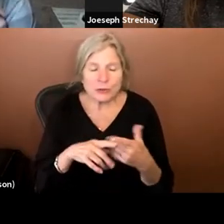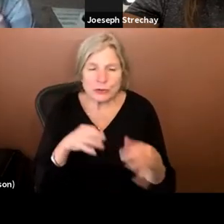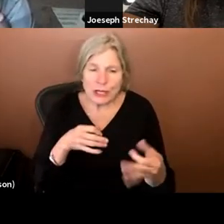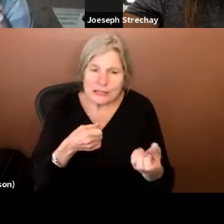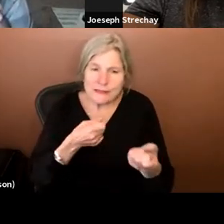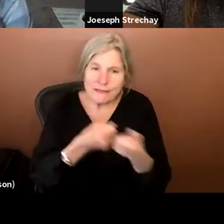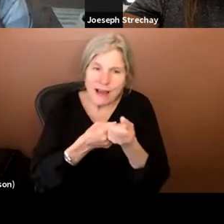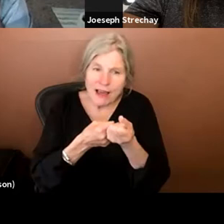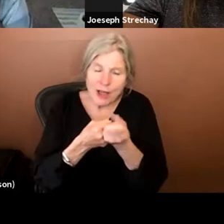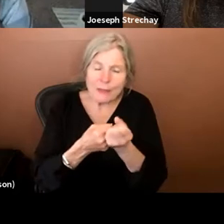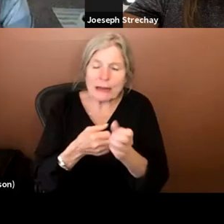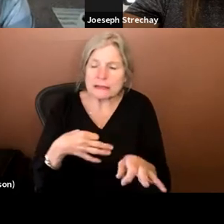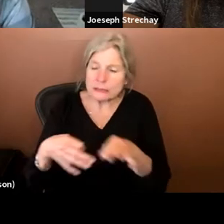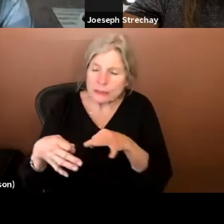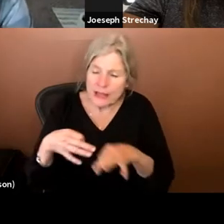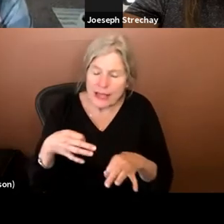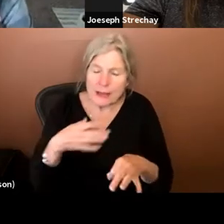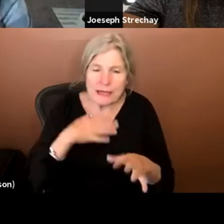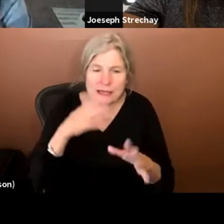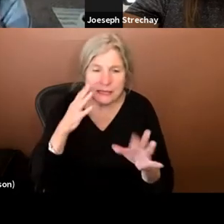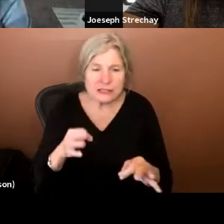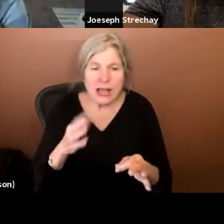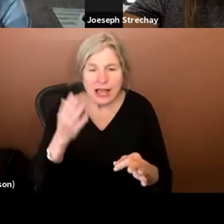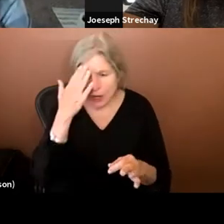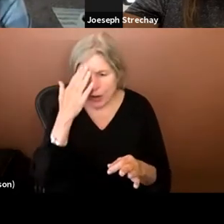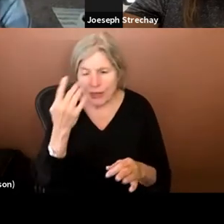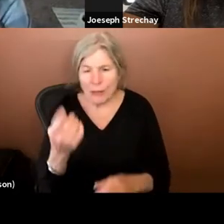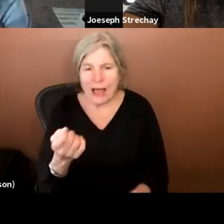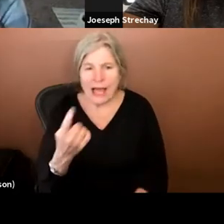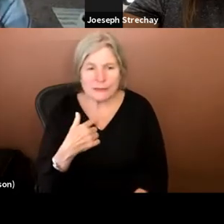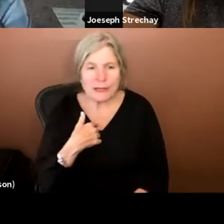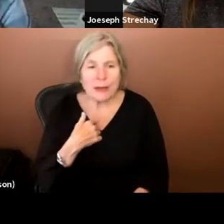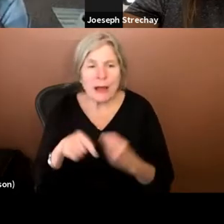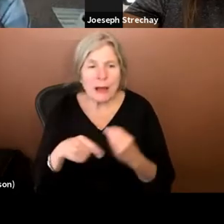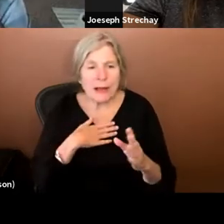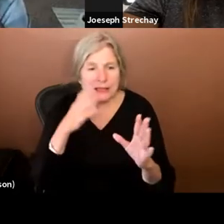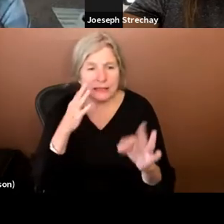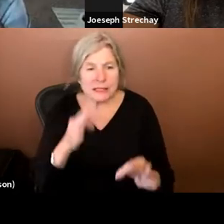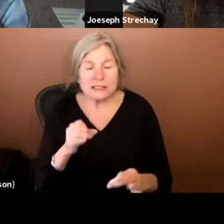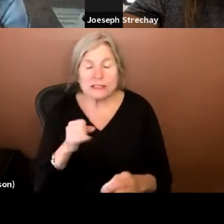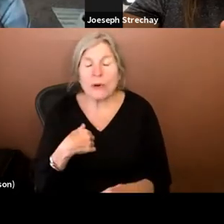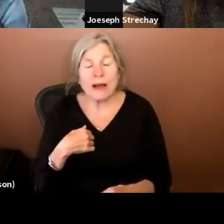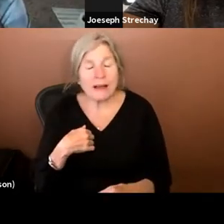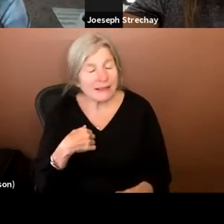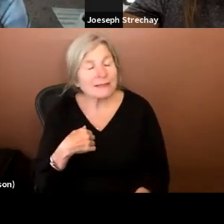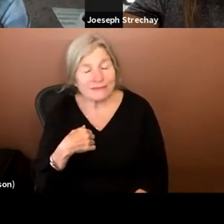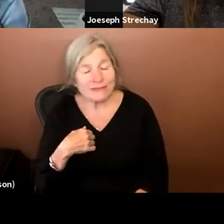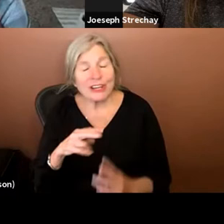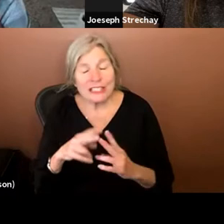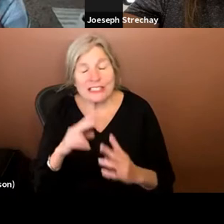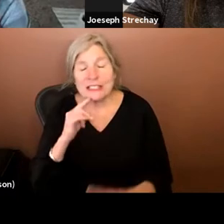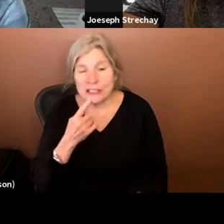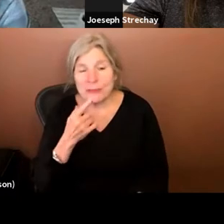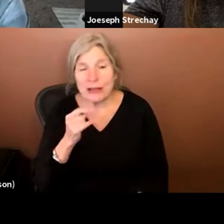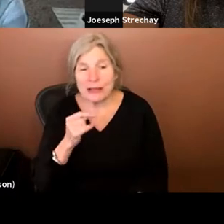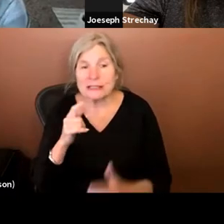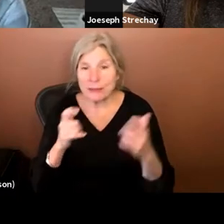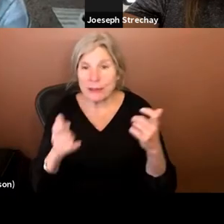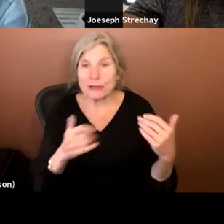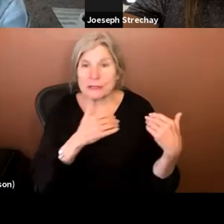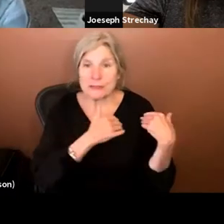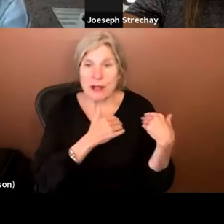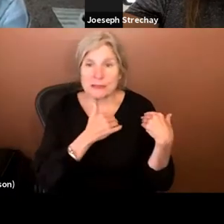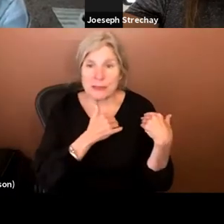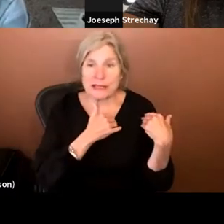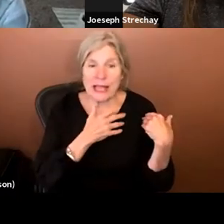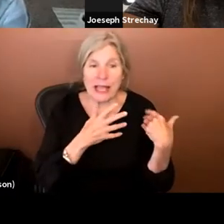and explain them. And I know I'll be asked about them. So I, I take it very seriously, seriously. It's a, it's a big responsibility. And,